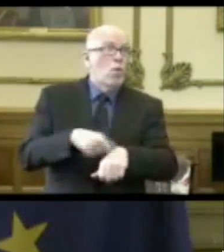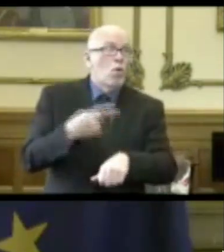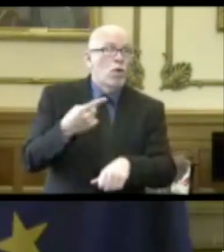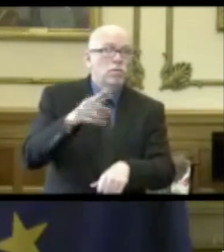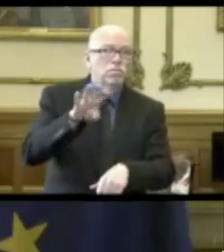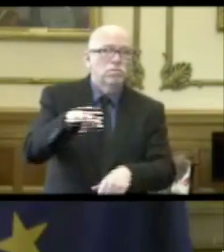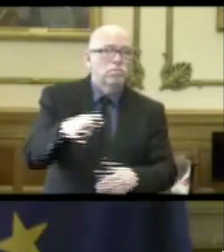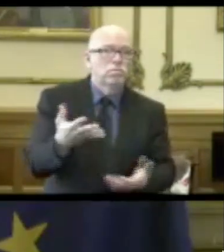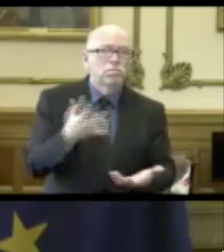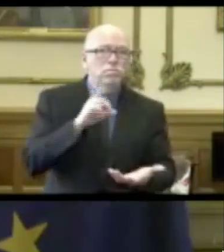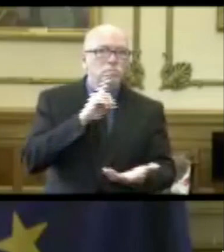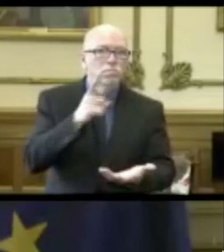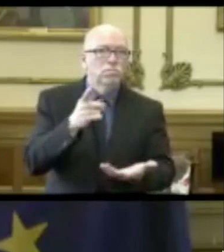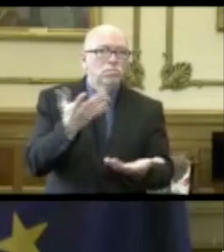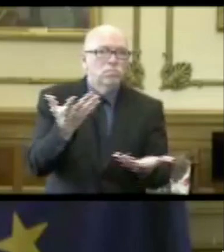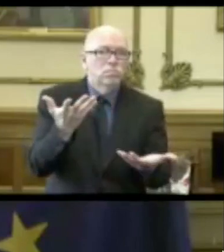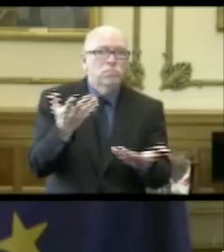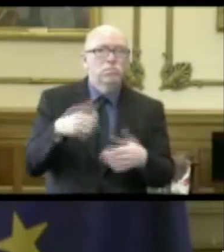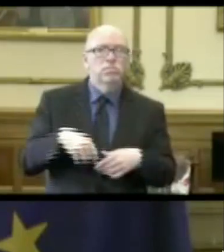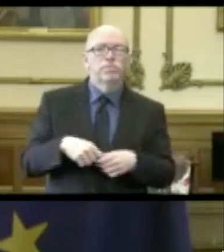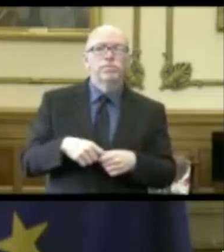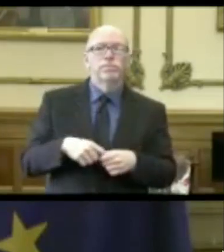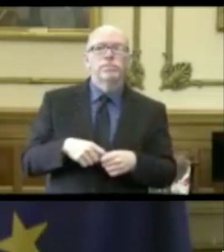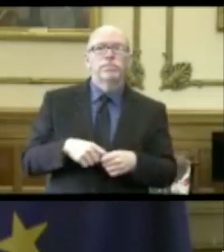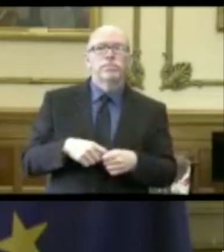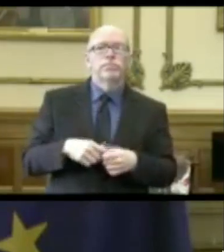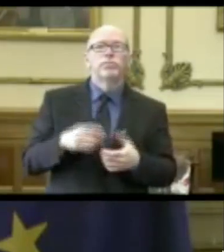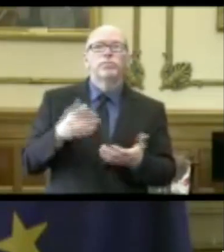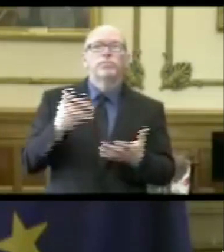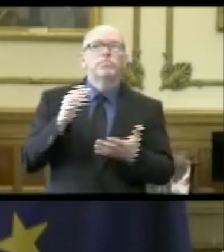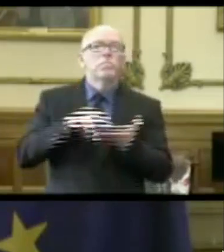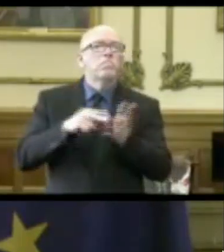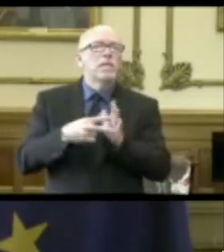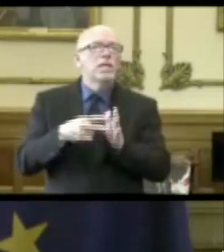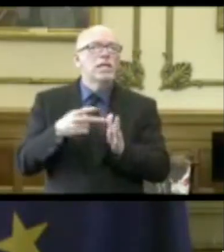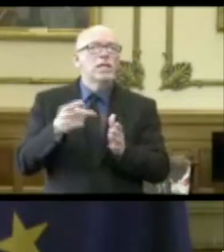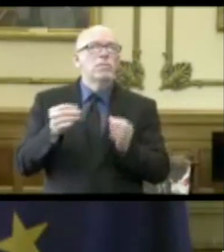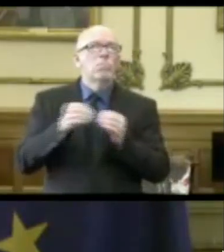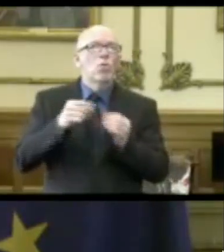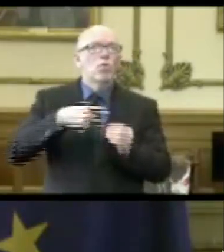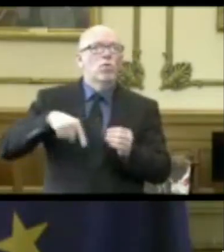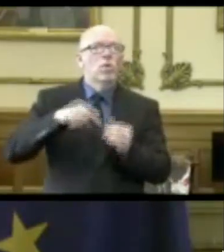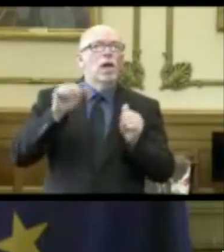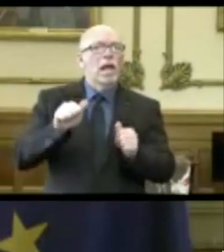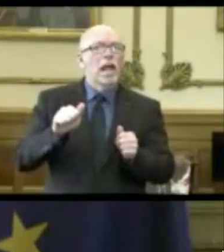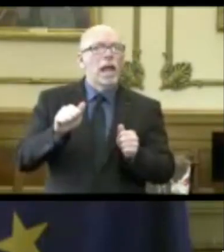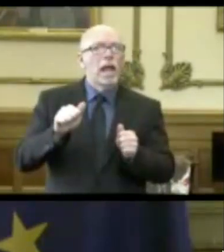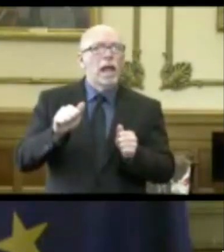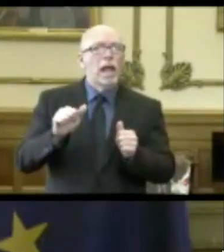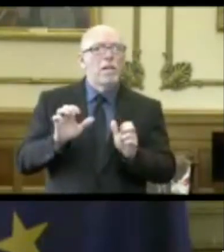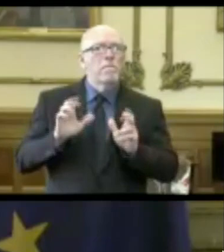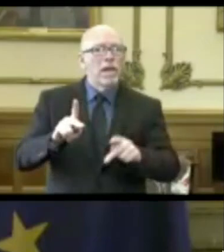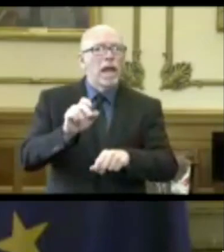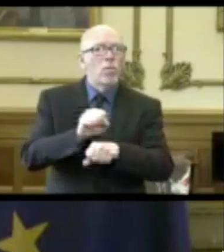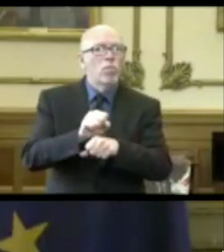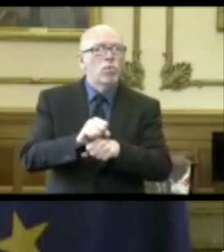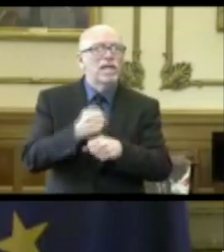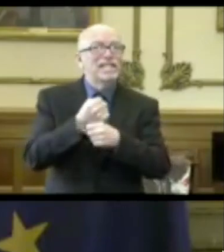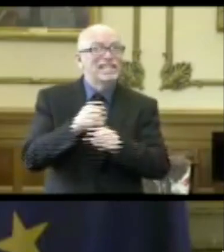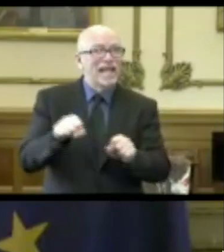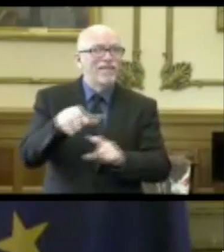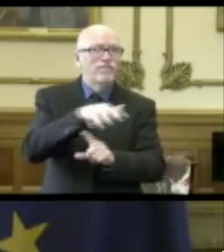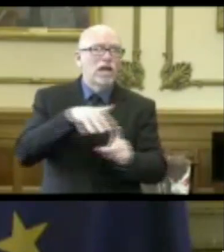just to be realistic about this, that will enable more of us to get back to work in a safe environment.